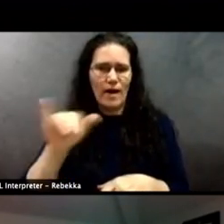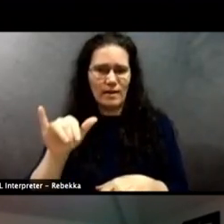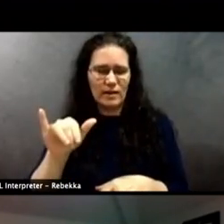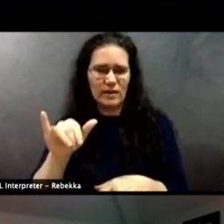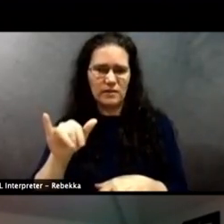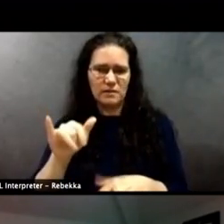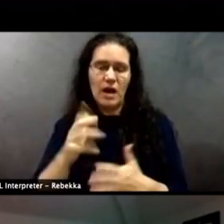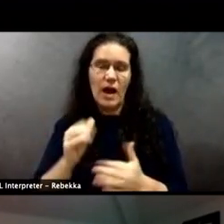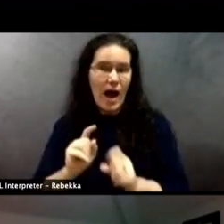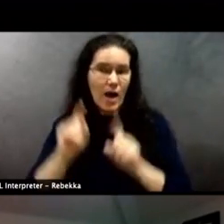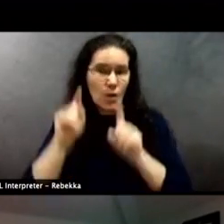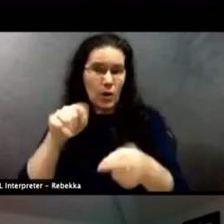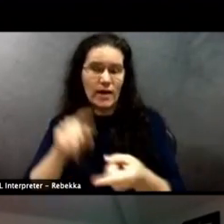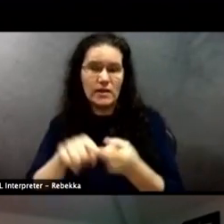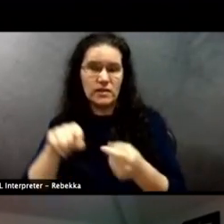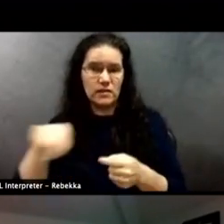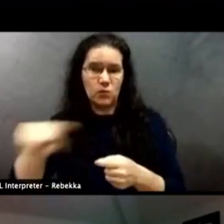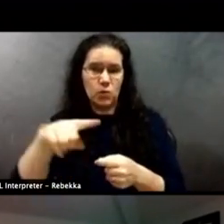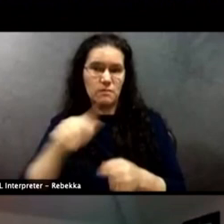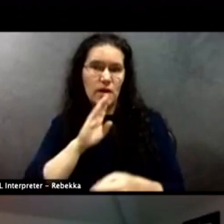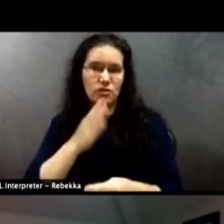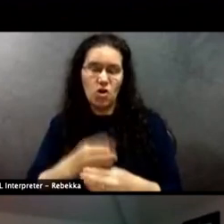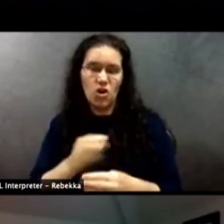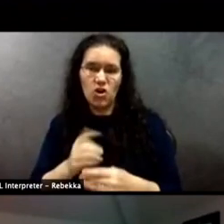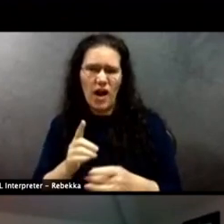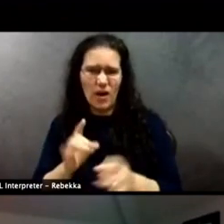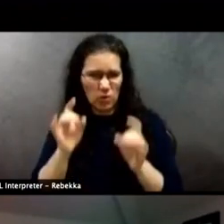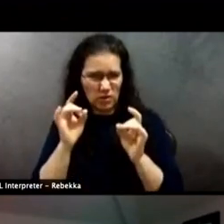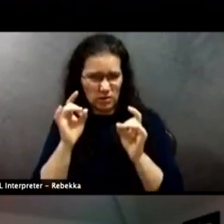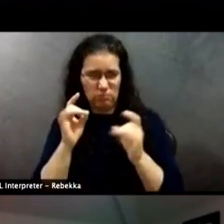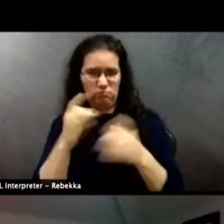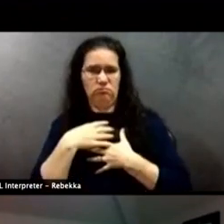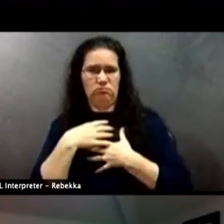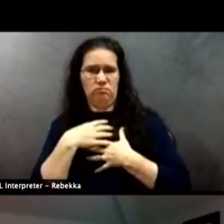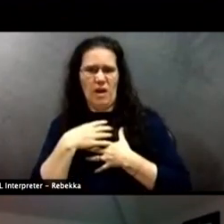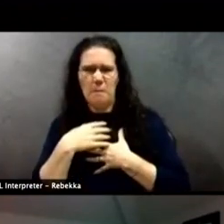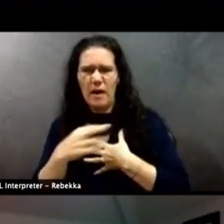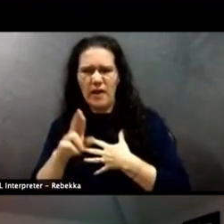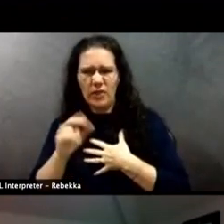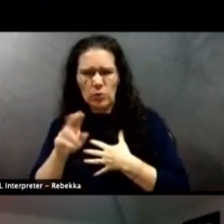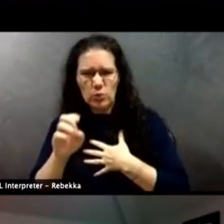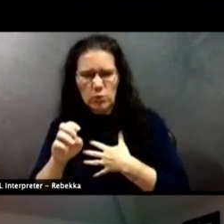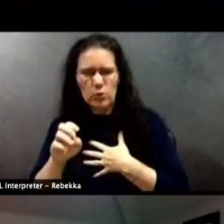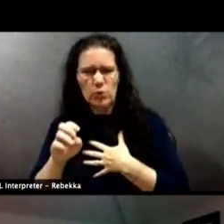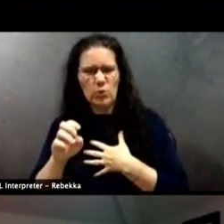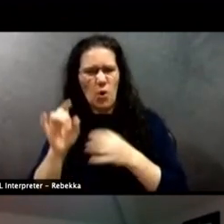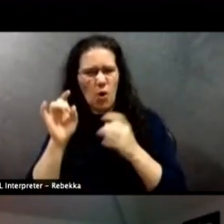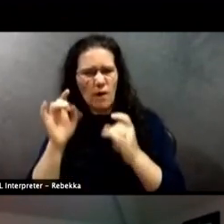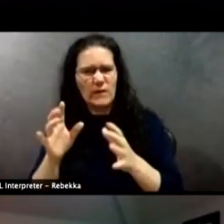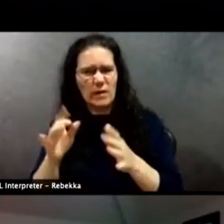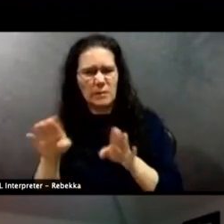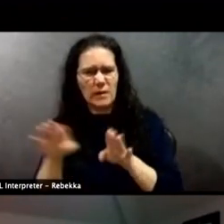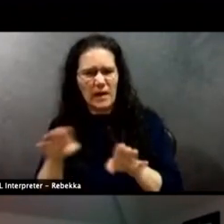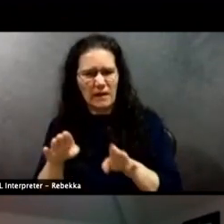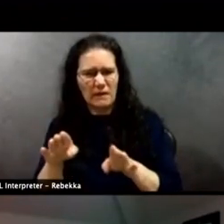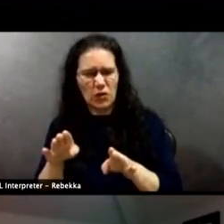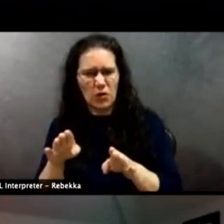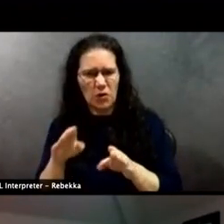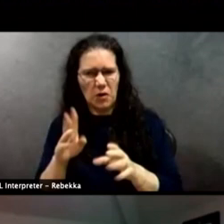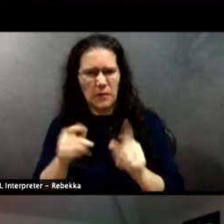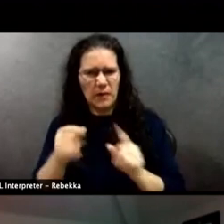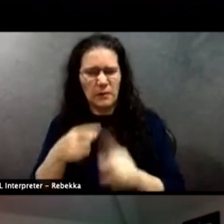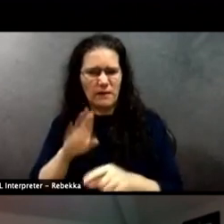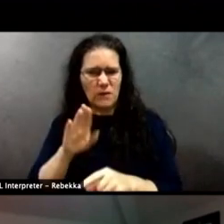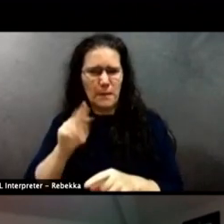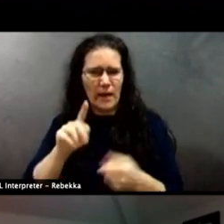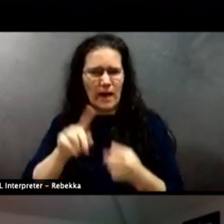rude, vile, and disgusting behavior of people who were there for the Back the Blue side. Flipping